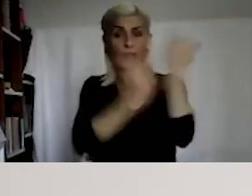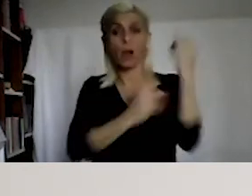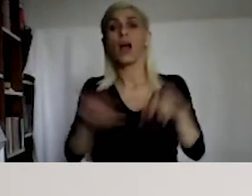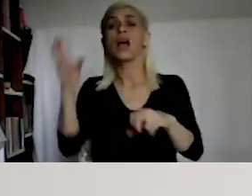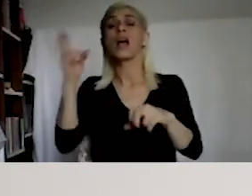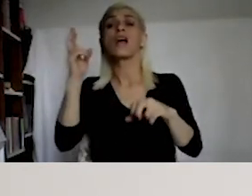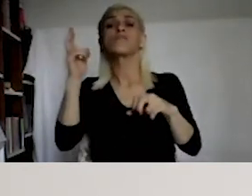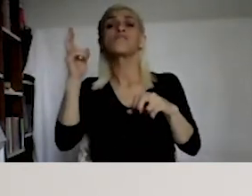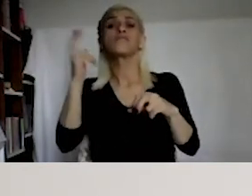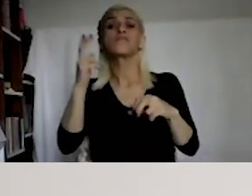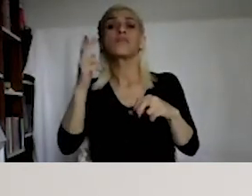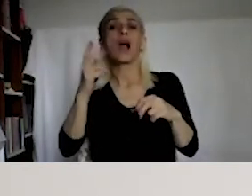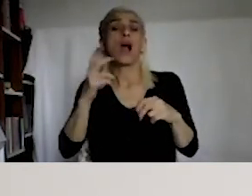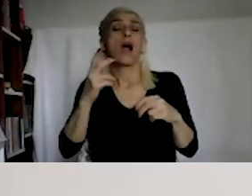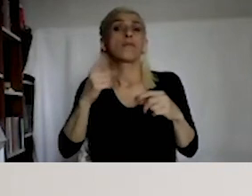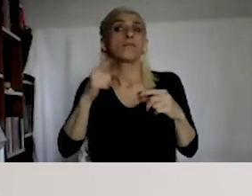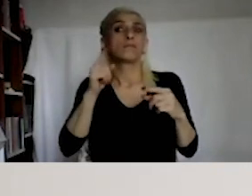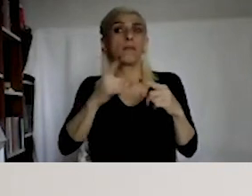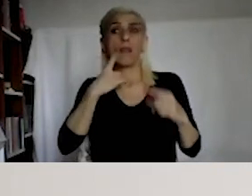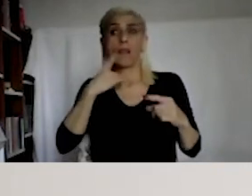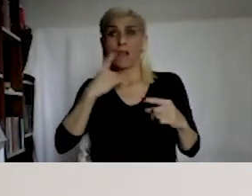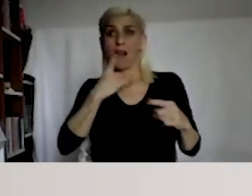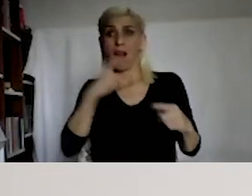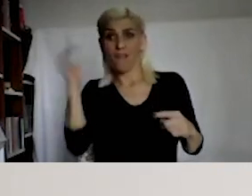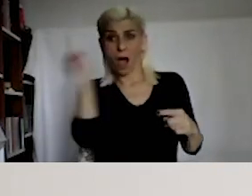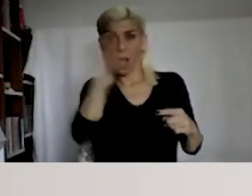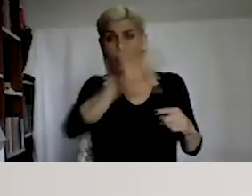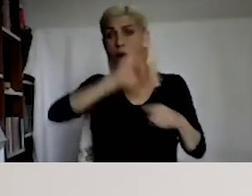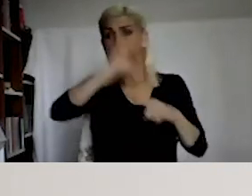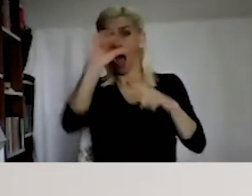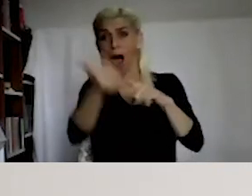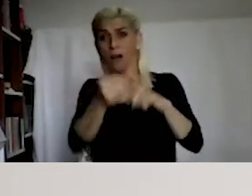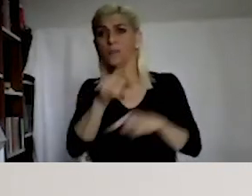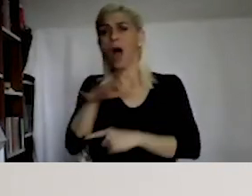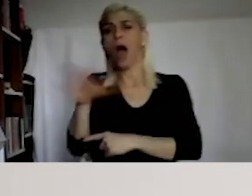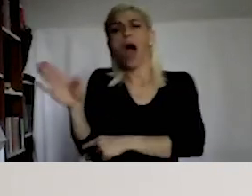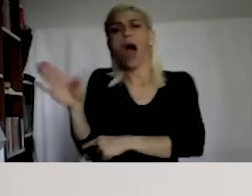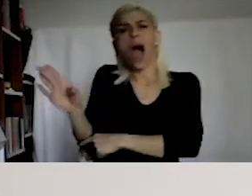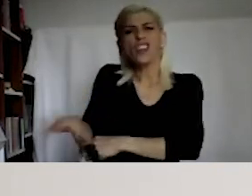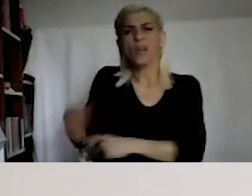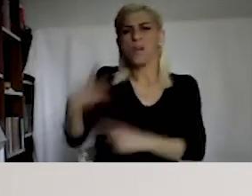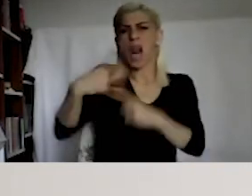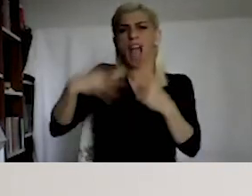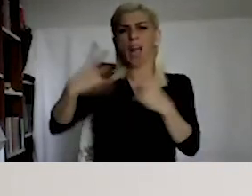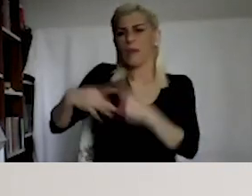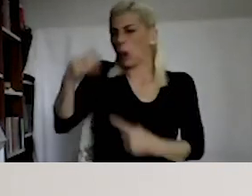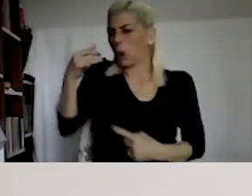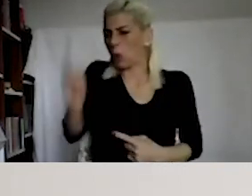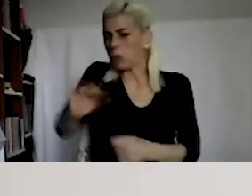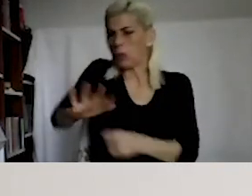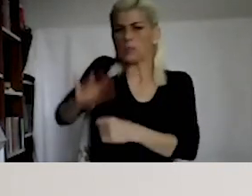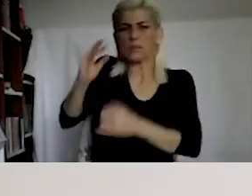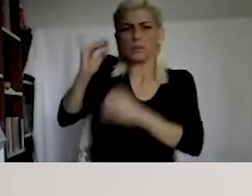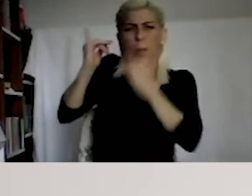against an LGBT community.